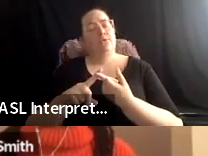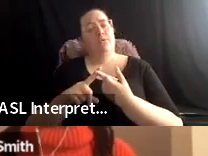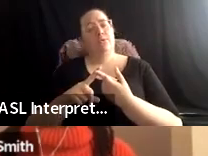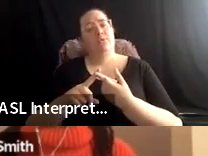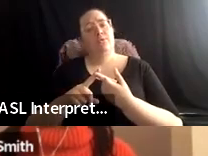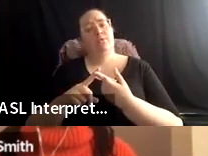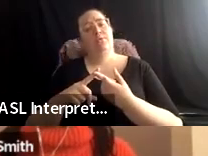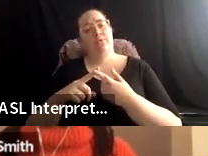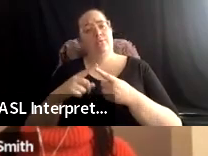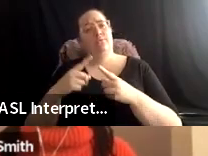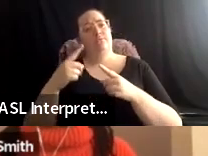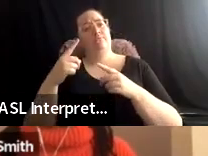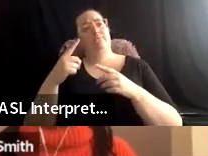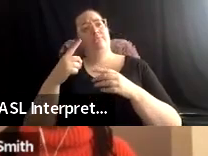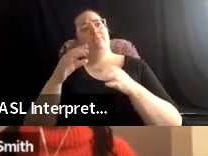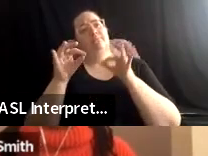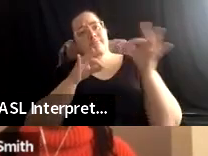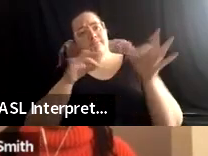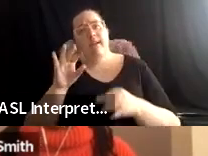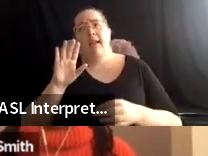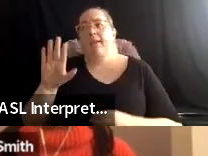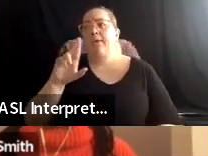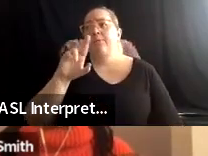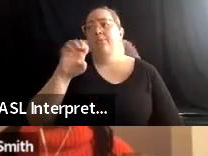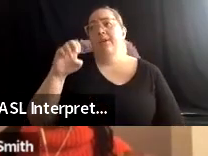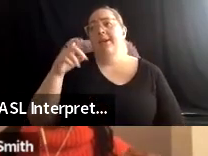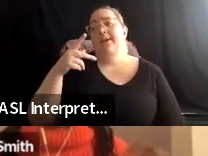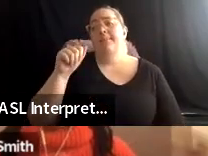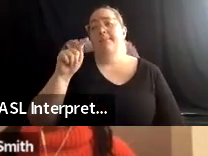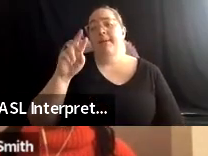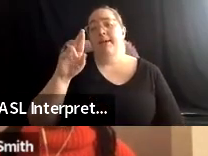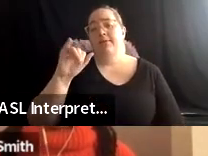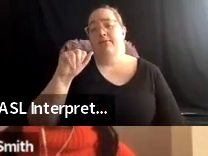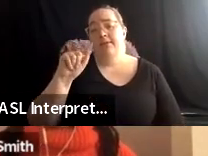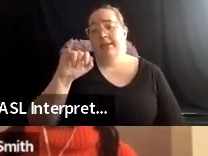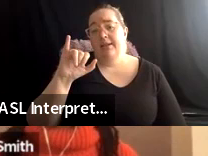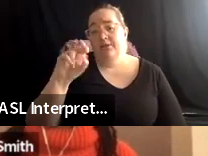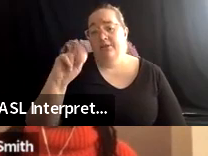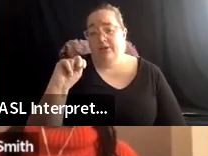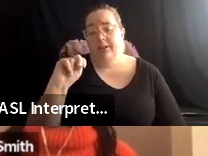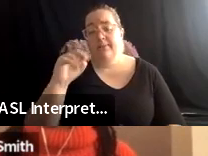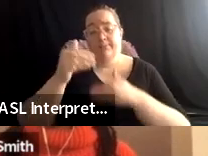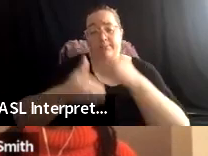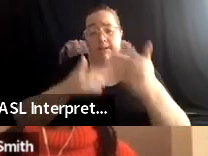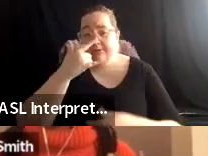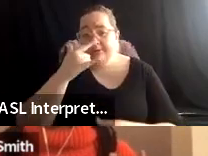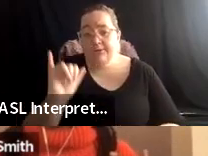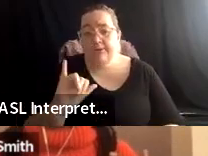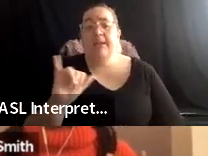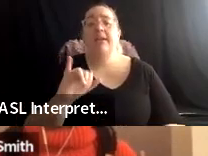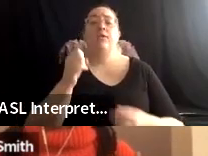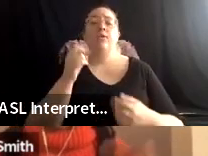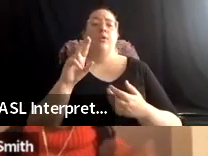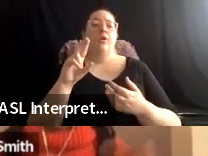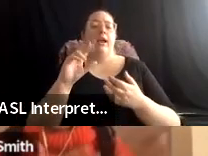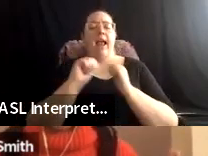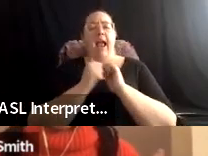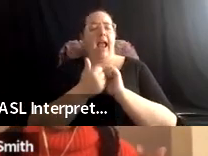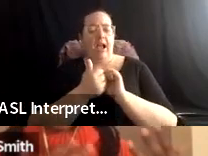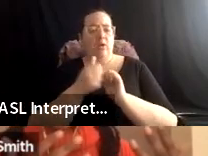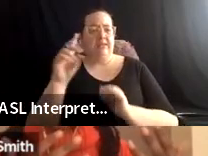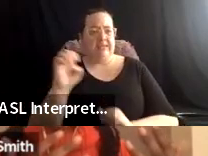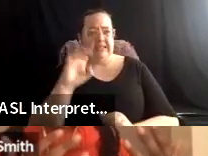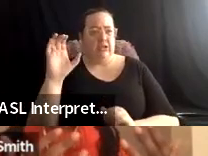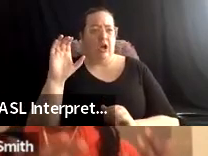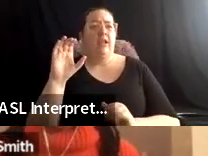process will look like, or how they're, um, how they're, um, looking to decolonize these collections. And so, um, I think